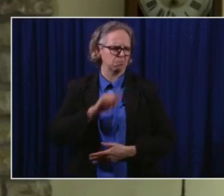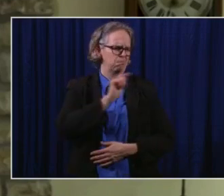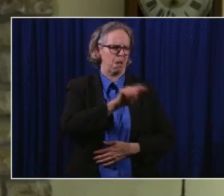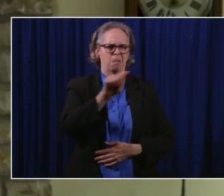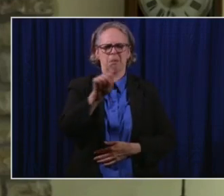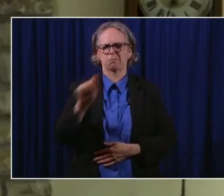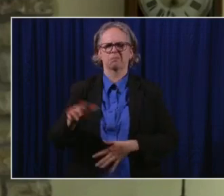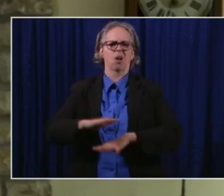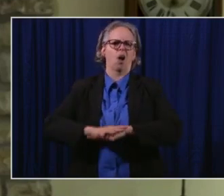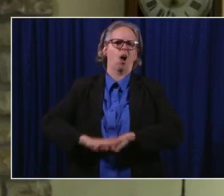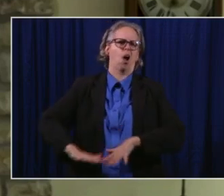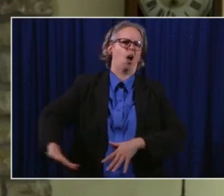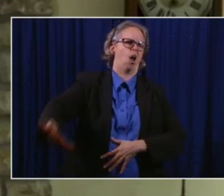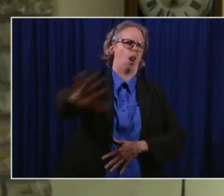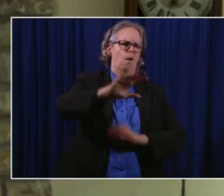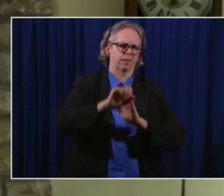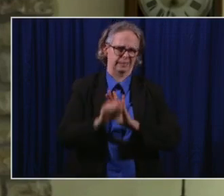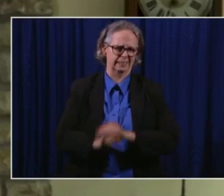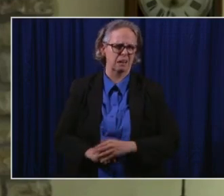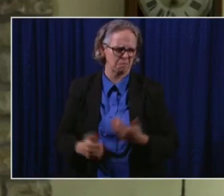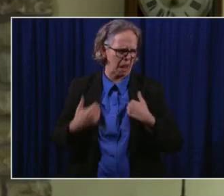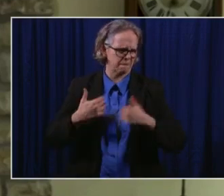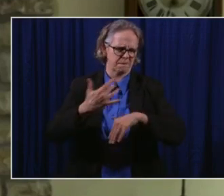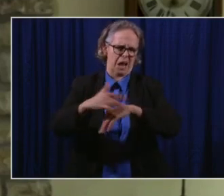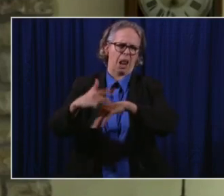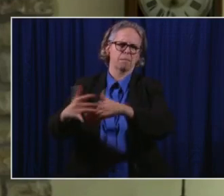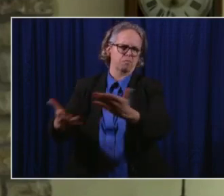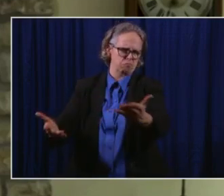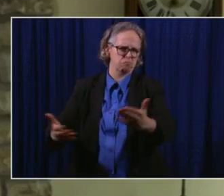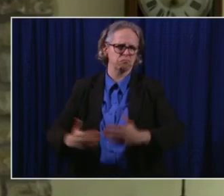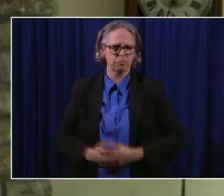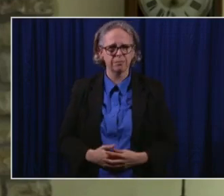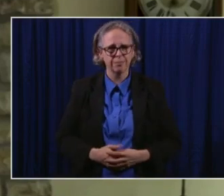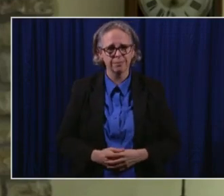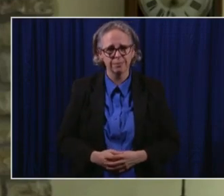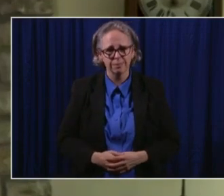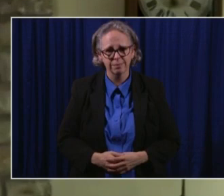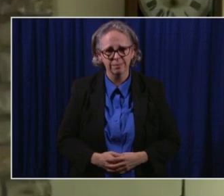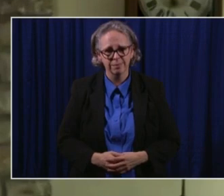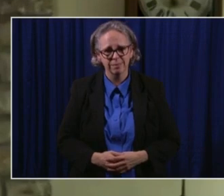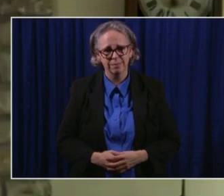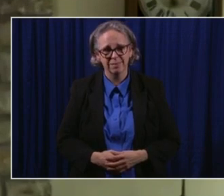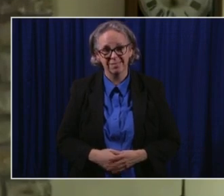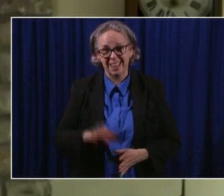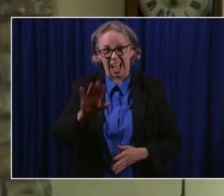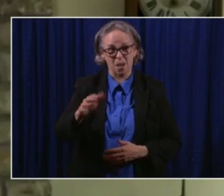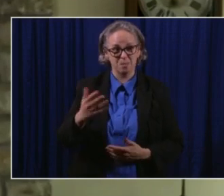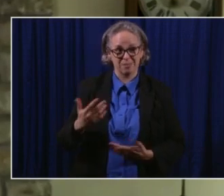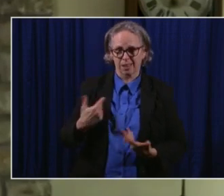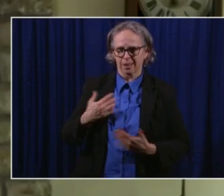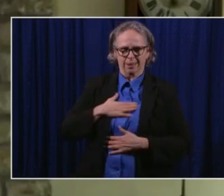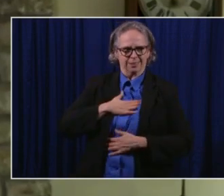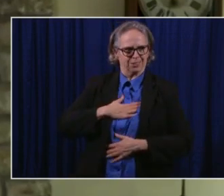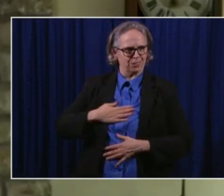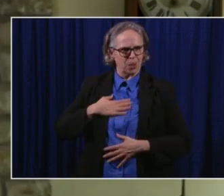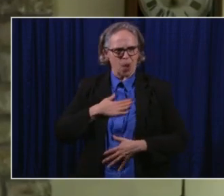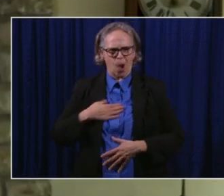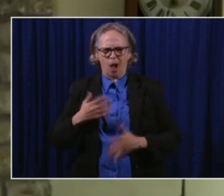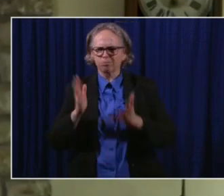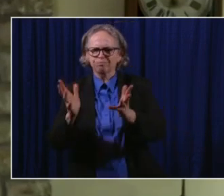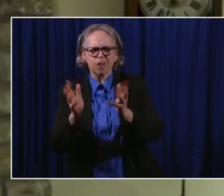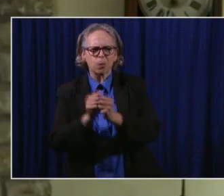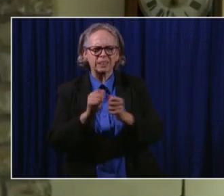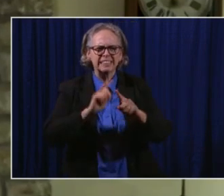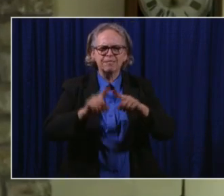So one of things that I've enjoyed doing, I hope you have as well, is hearing from some of our superintendents out there who are